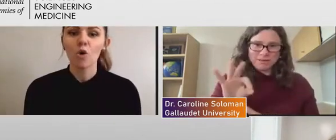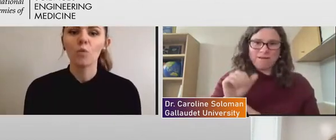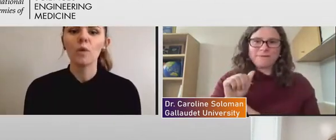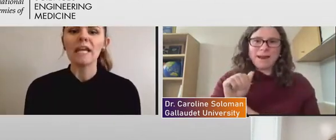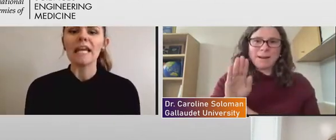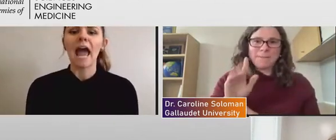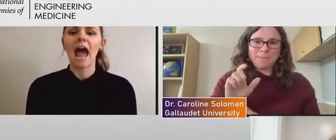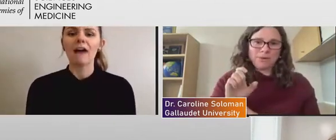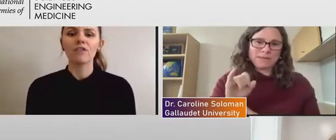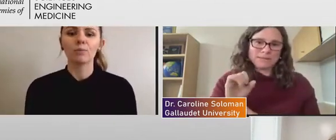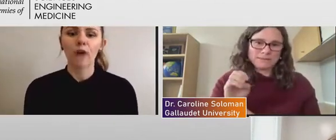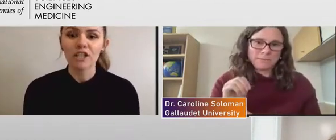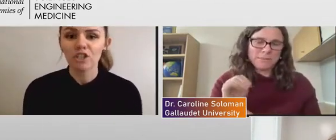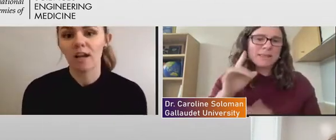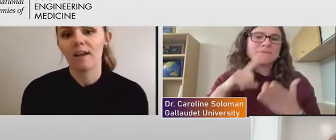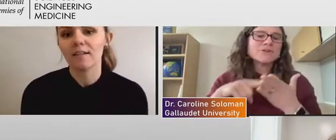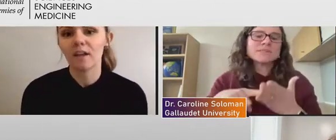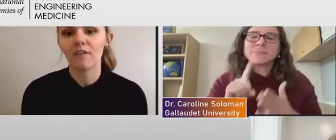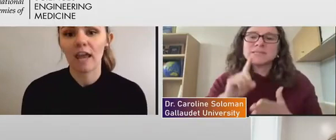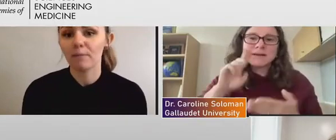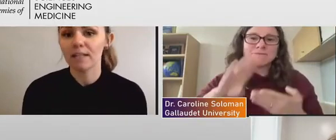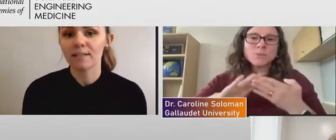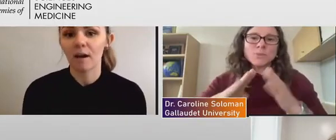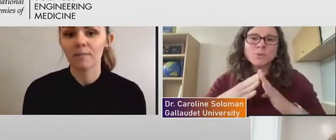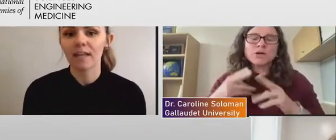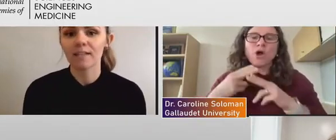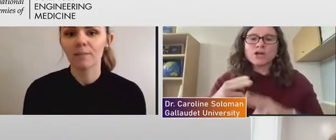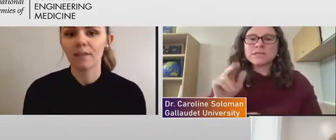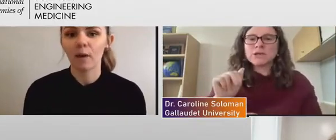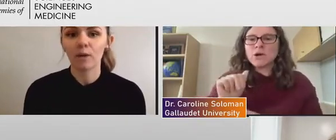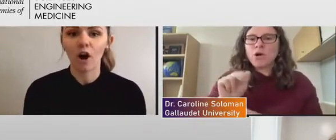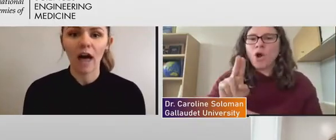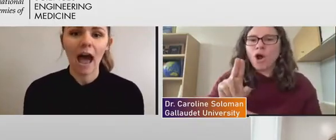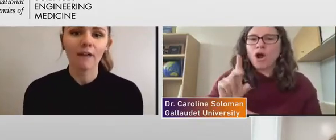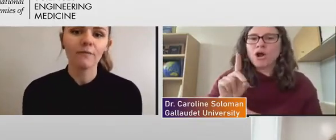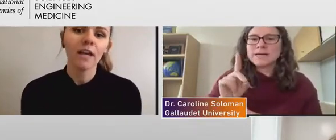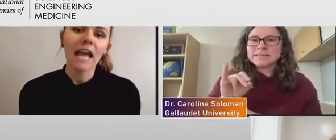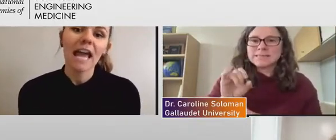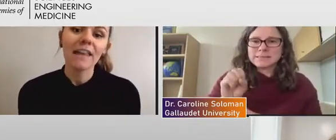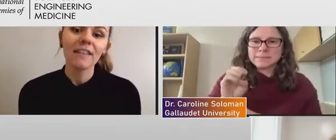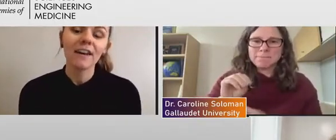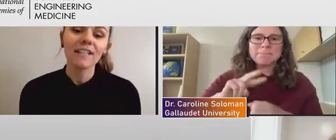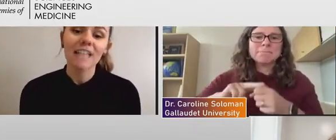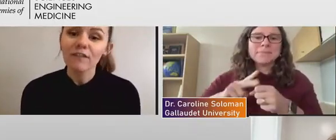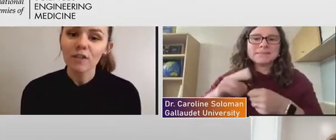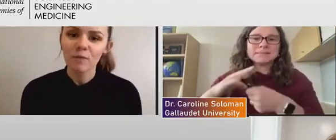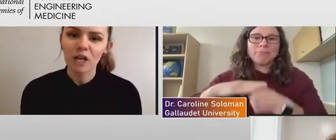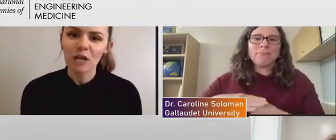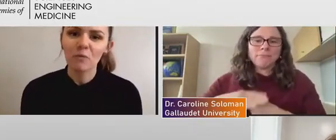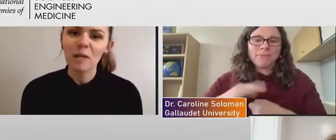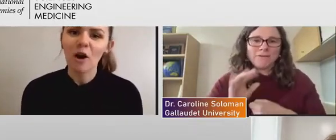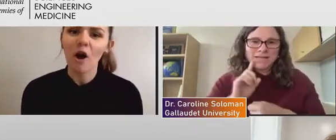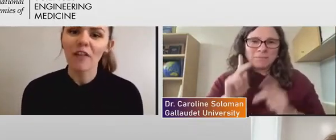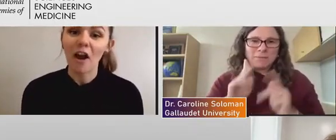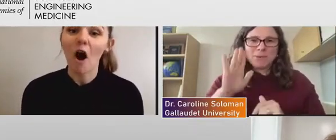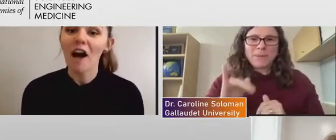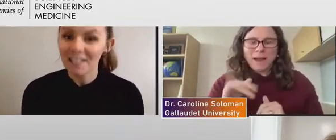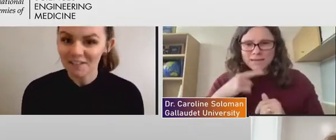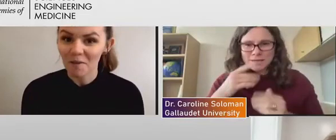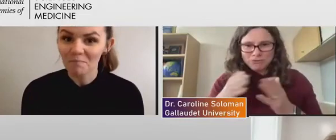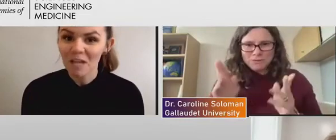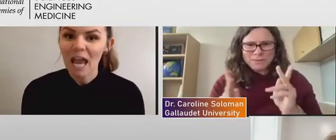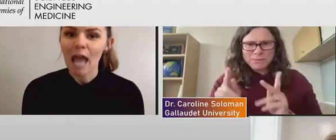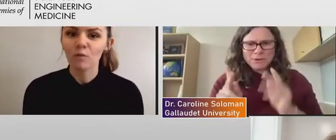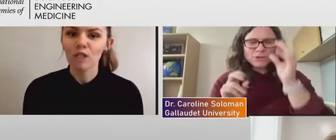we have the prejudice of ableism. That's something that we all have. In the deaf community, we call that